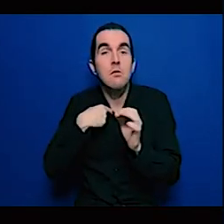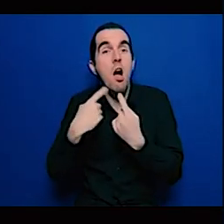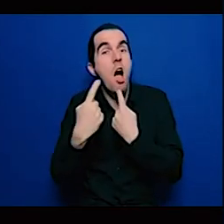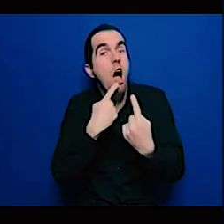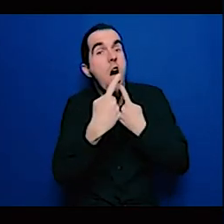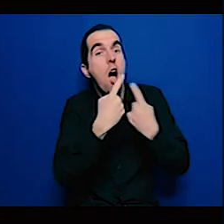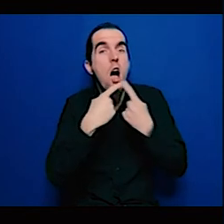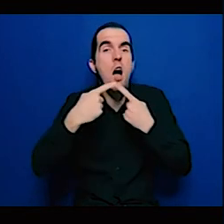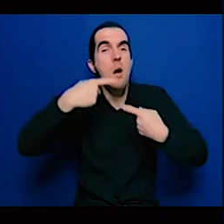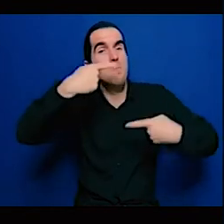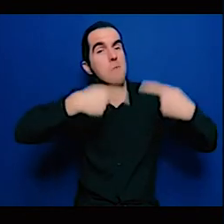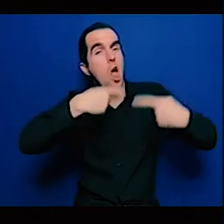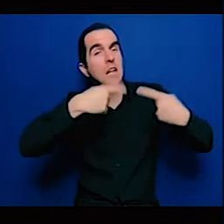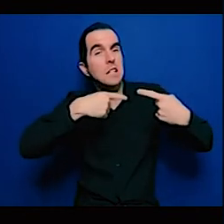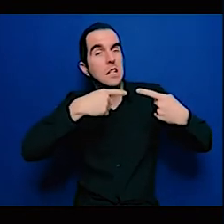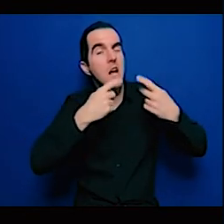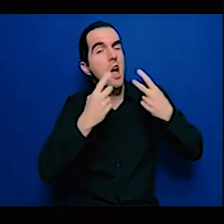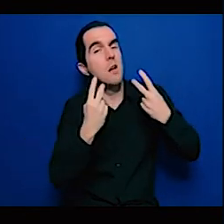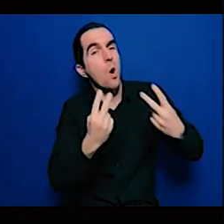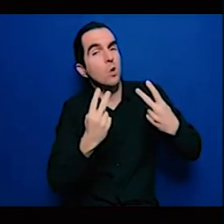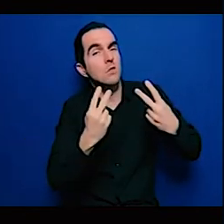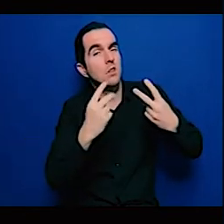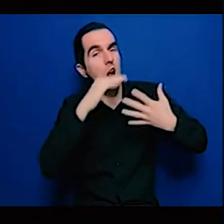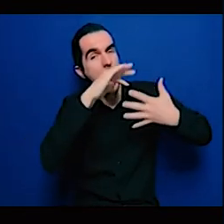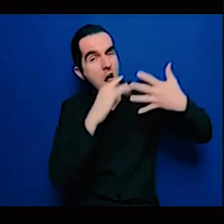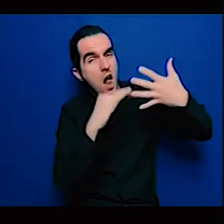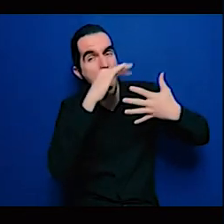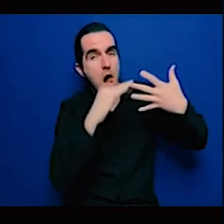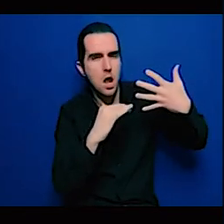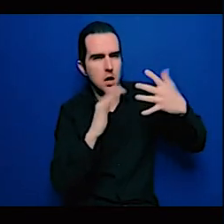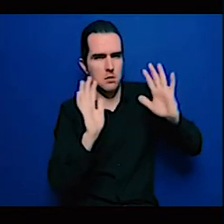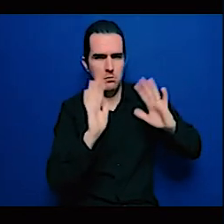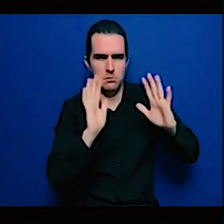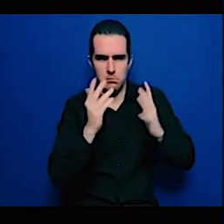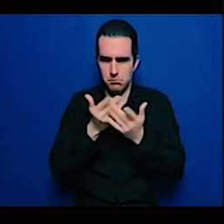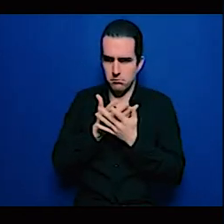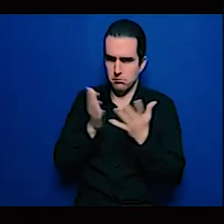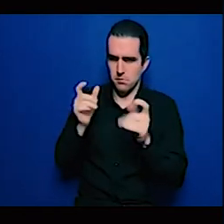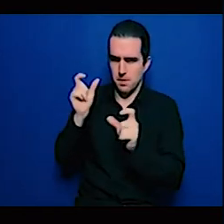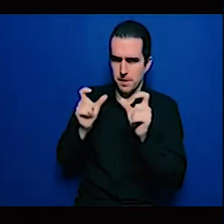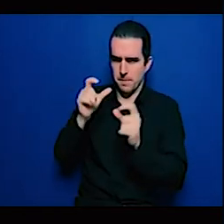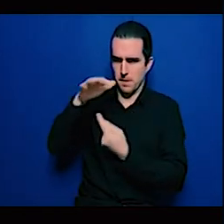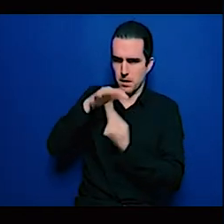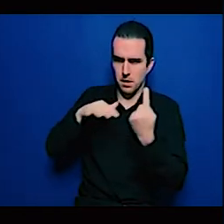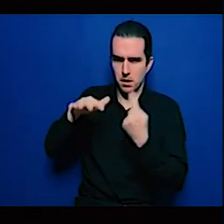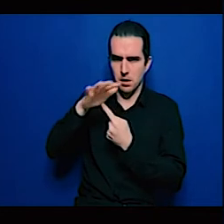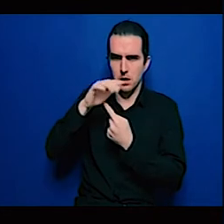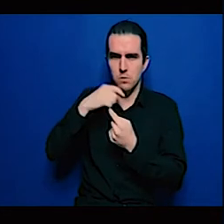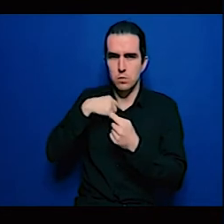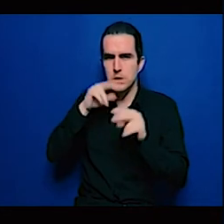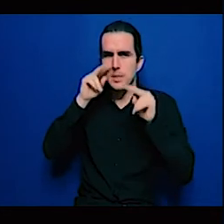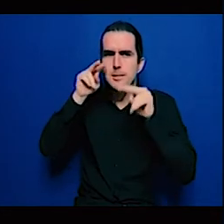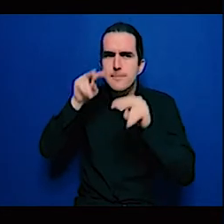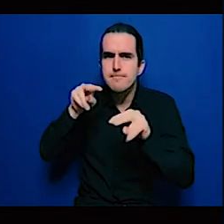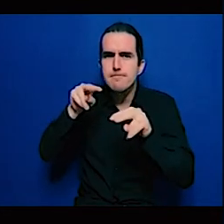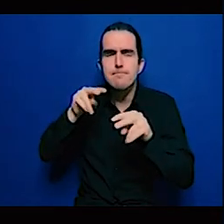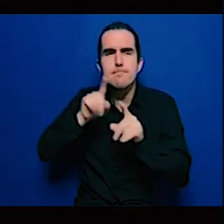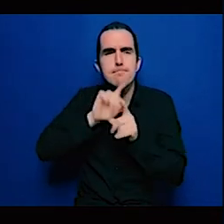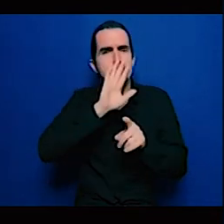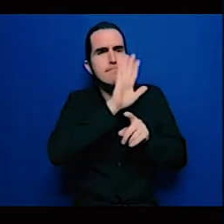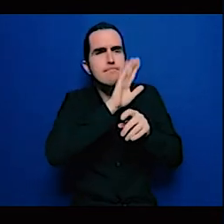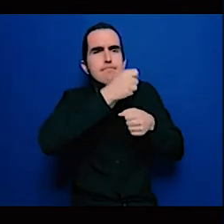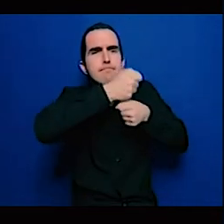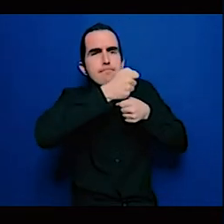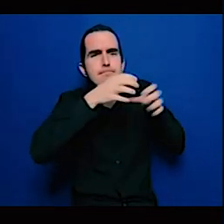levels of government we have to go into local government local communities and then build up and those collective efforts will